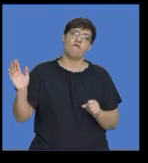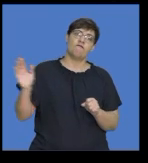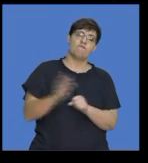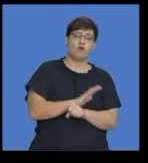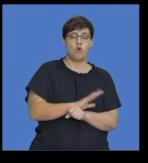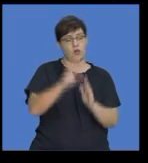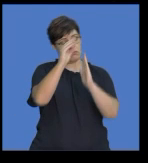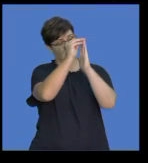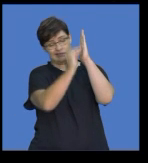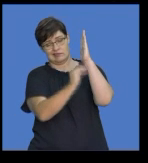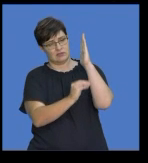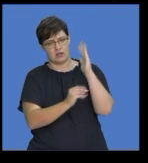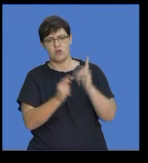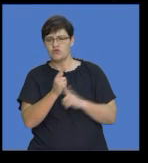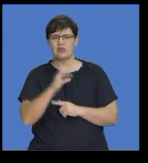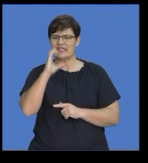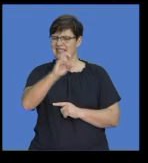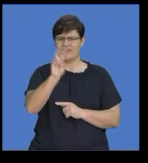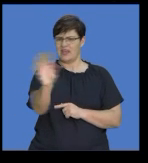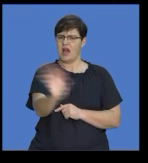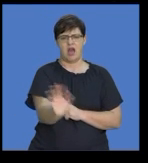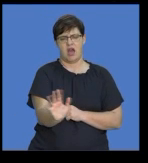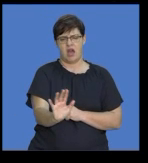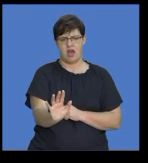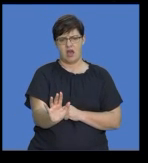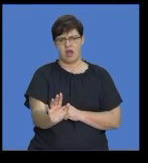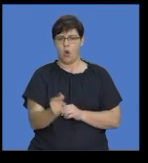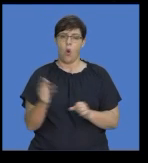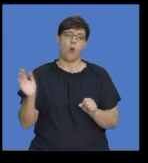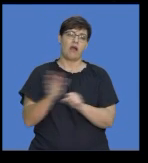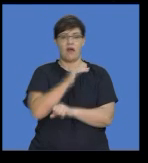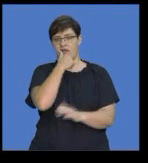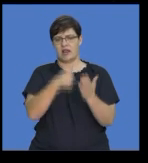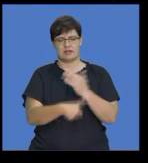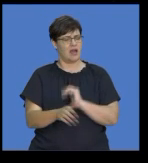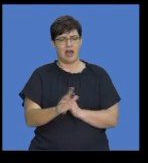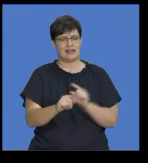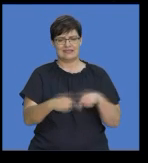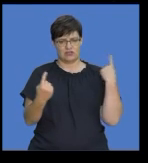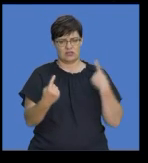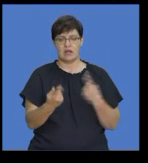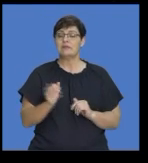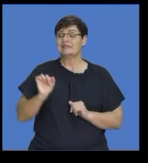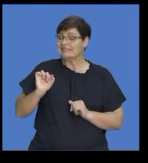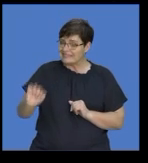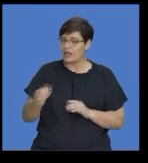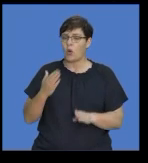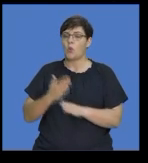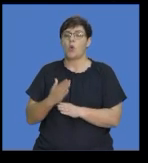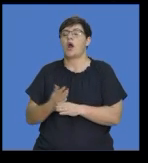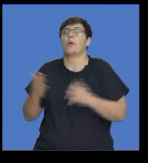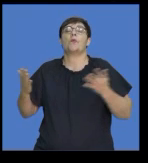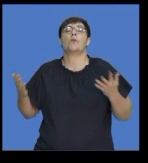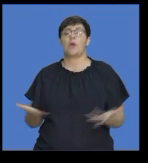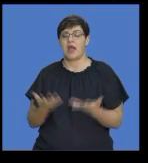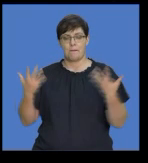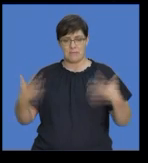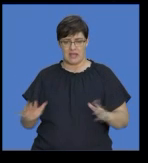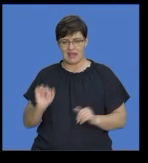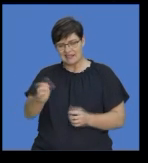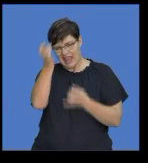resume. Remember, we're not writing a CV here or a covering letter. We're writing details about a deceased individual.